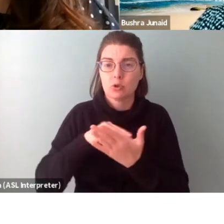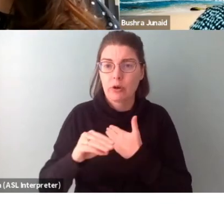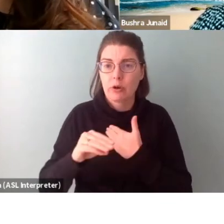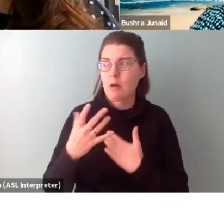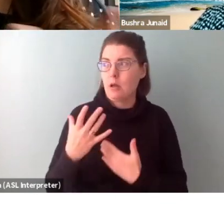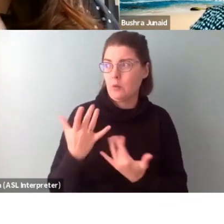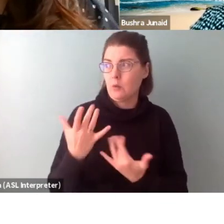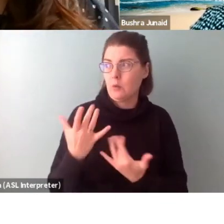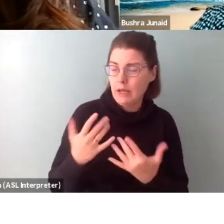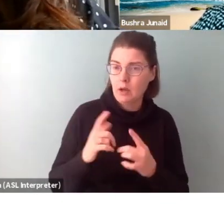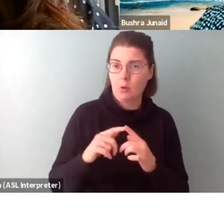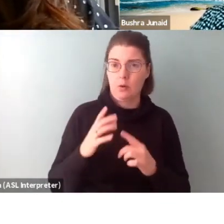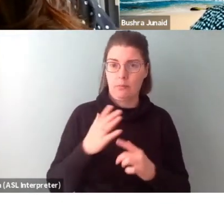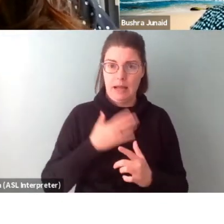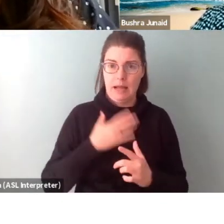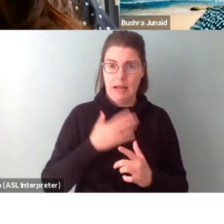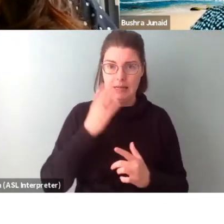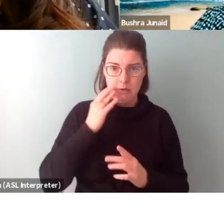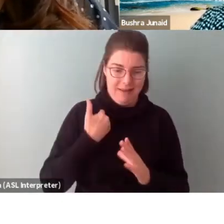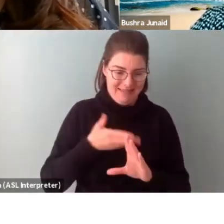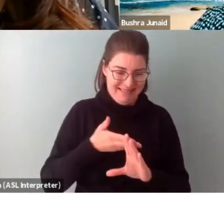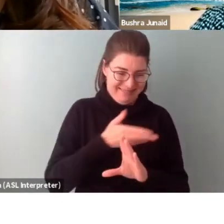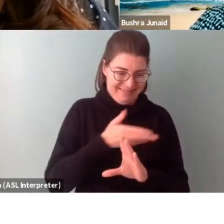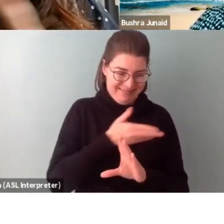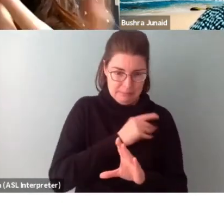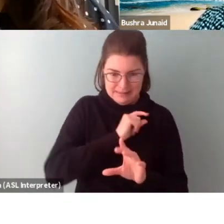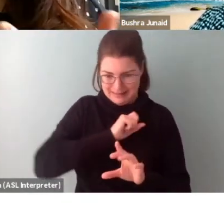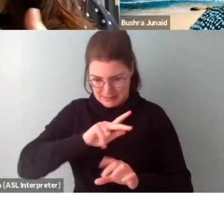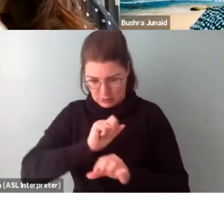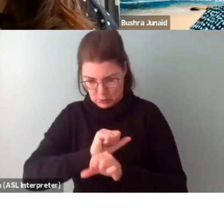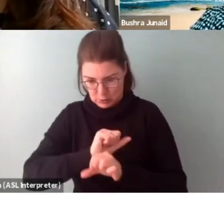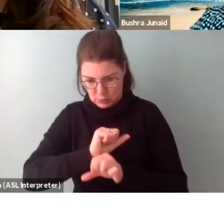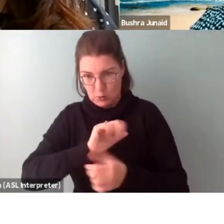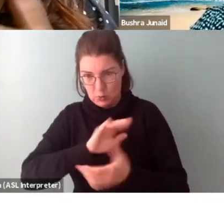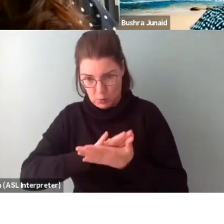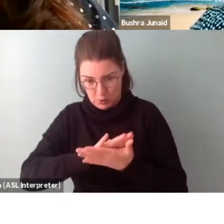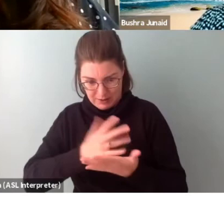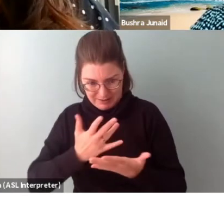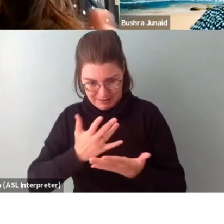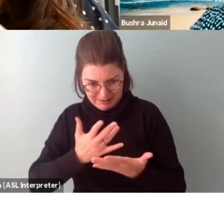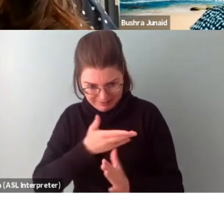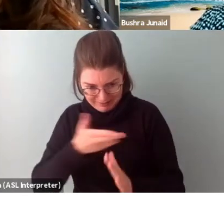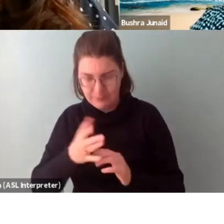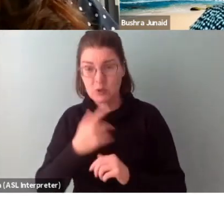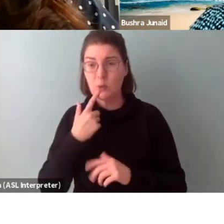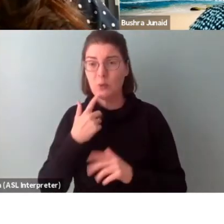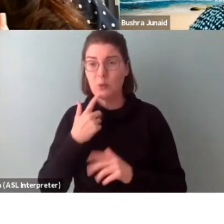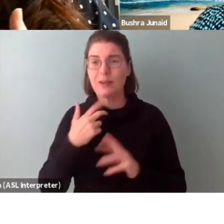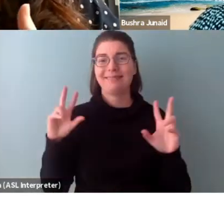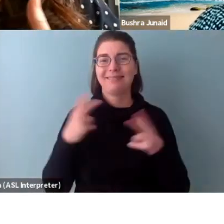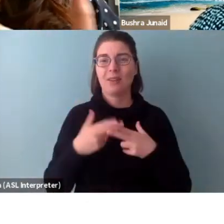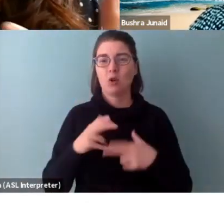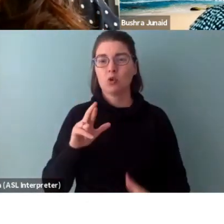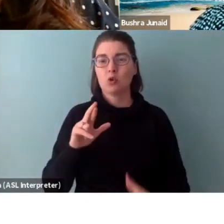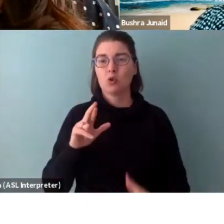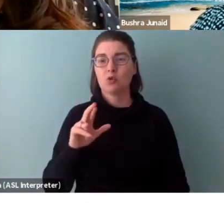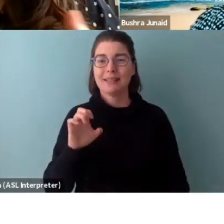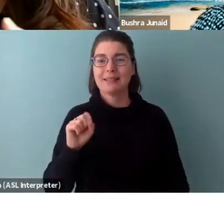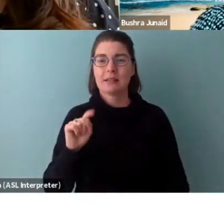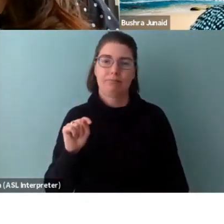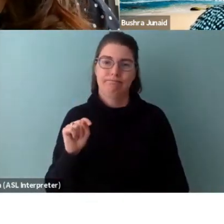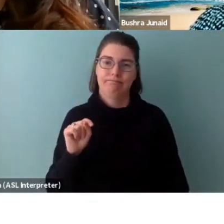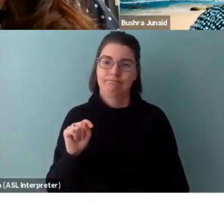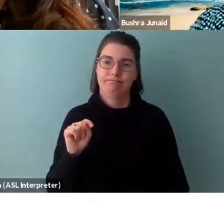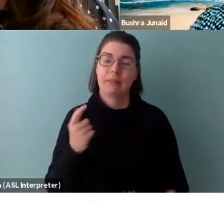experiences that they've already accumulated? So generally, we don't have a reset. So any experience that you're continuing